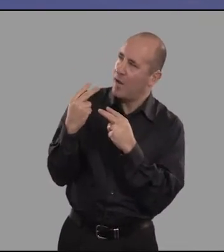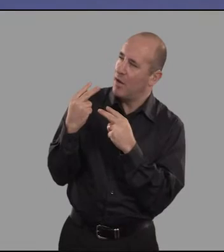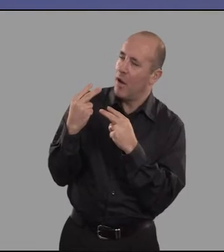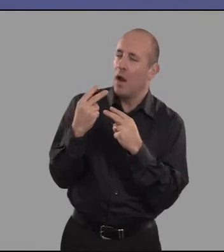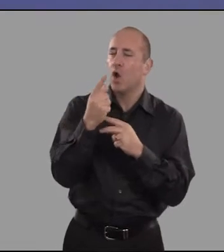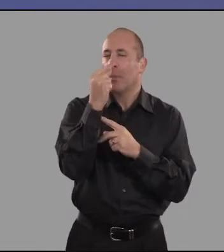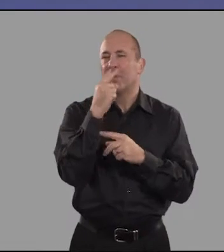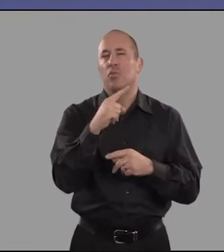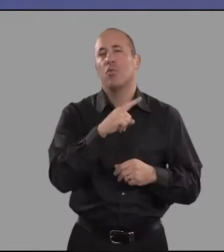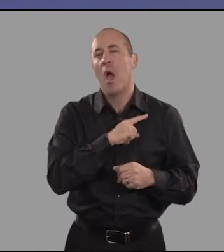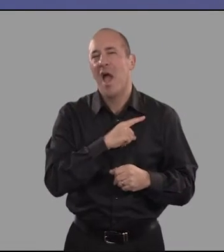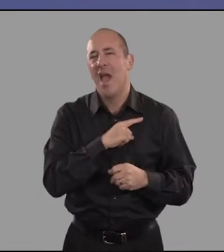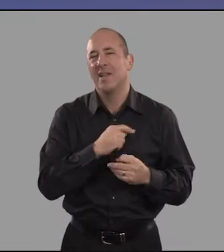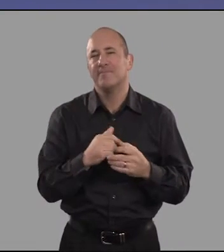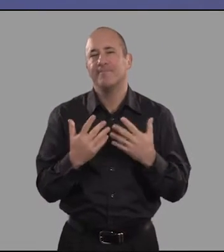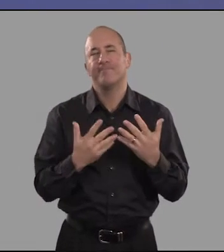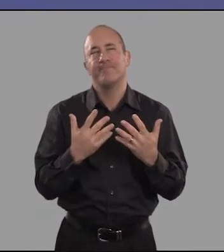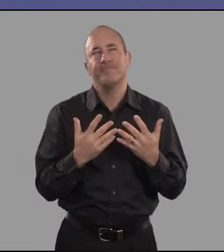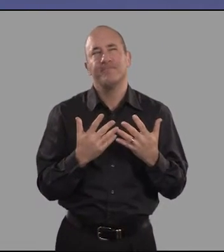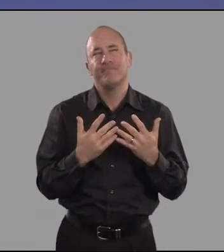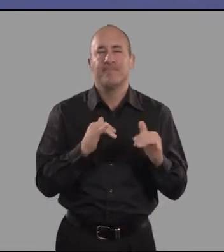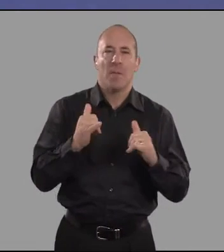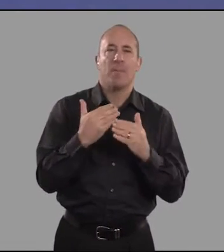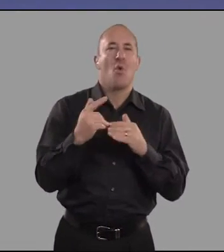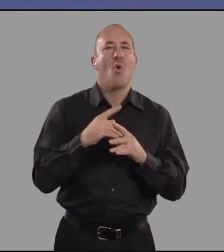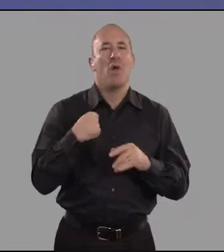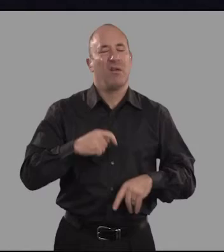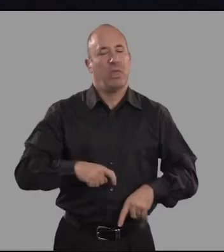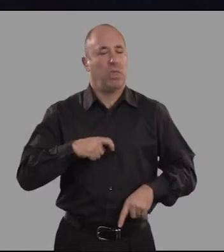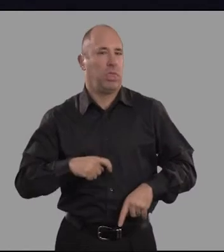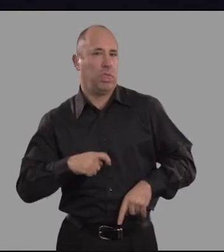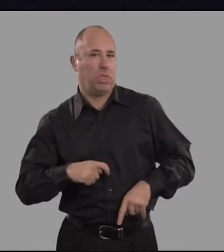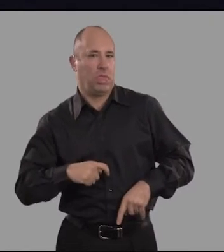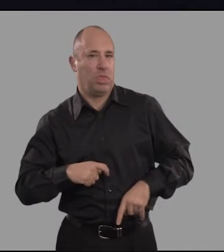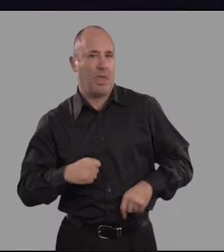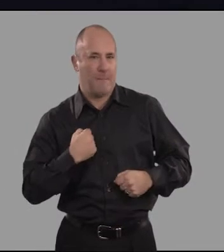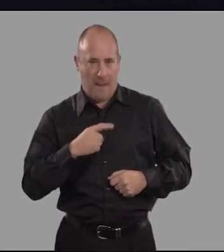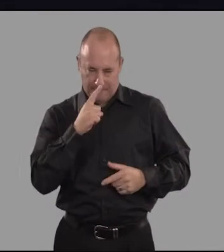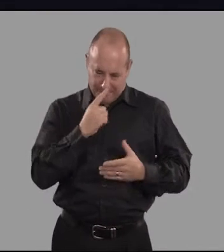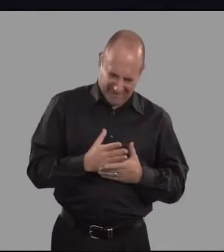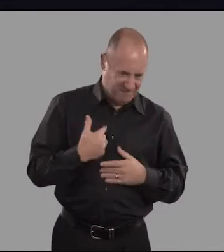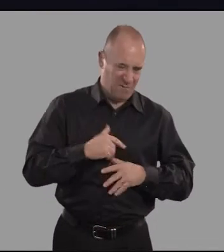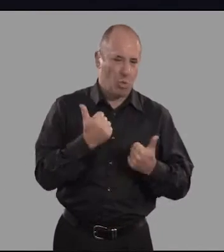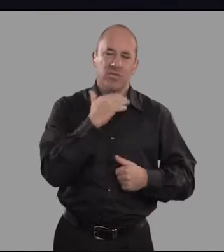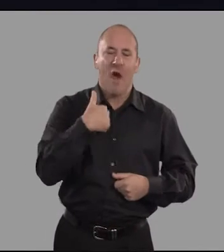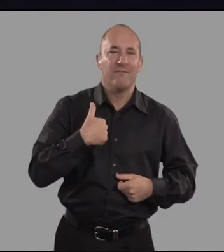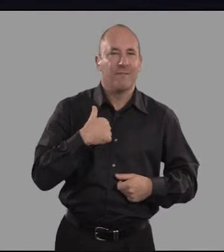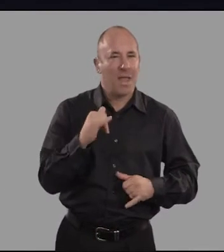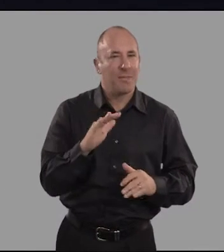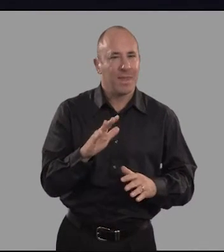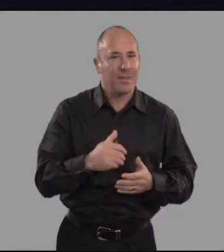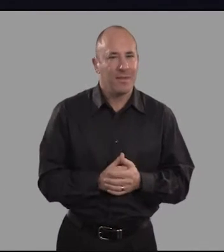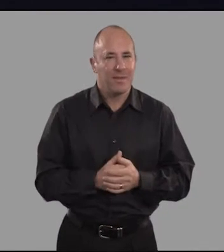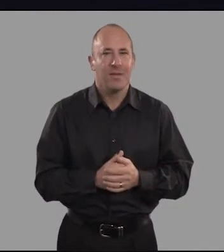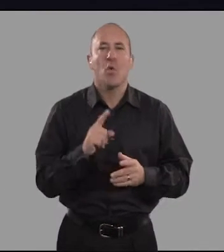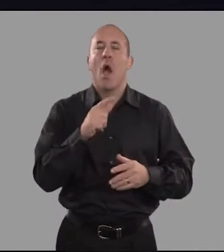now looking back, I realised it was probably a lot more to do with a lack of confidence and a